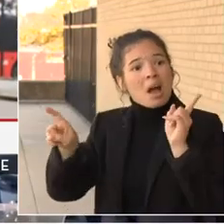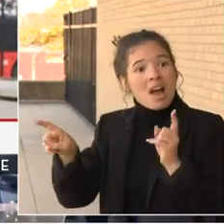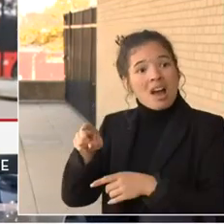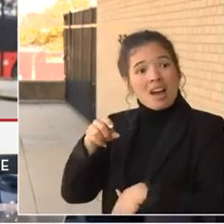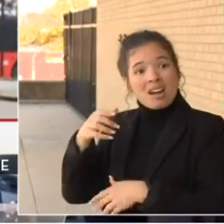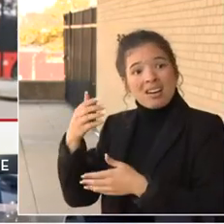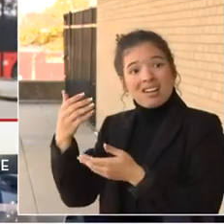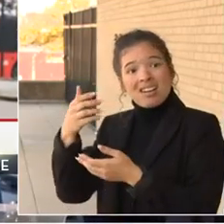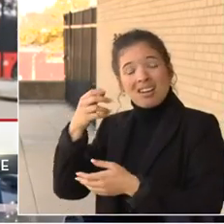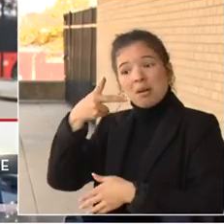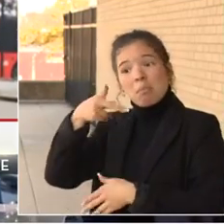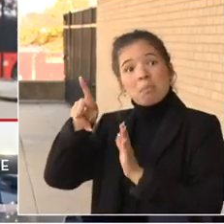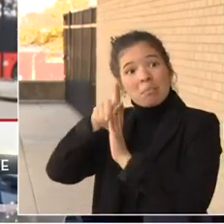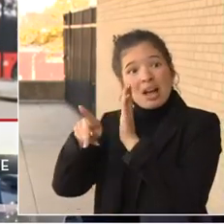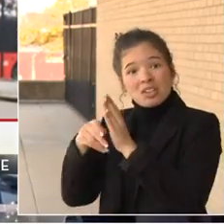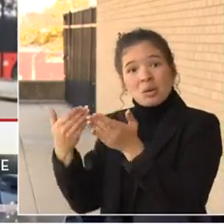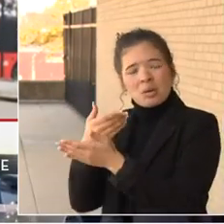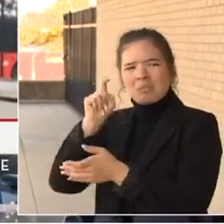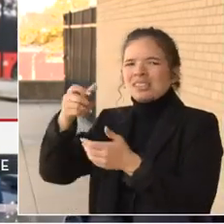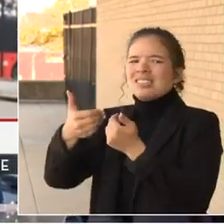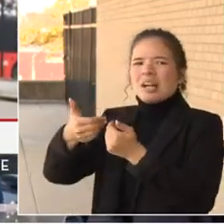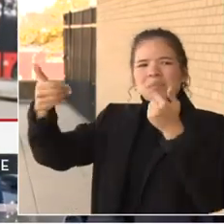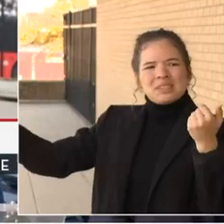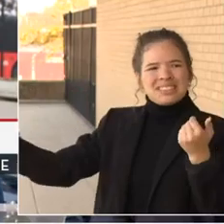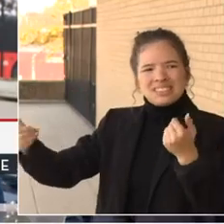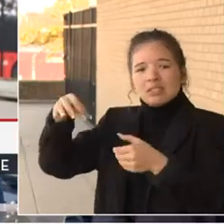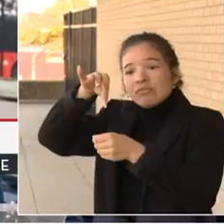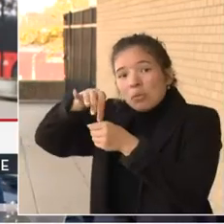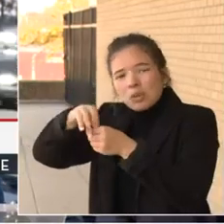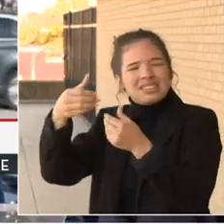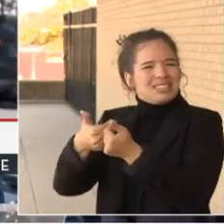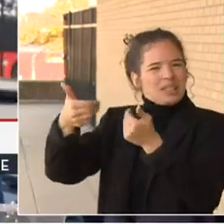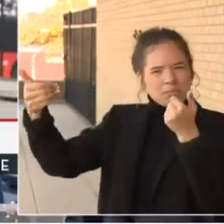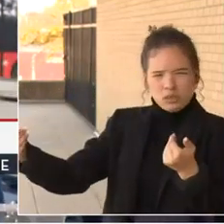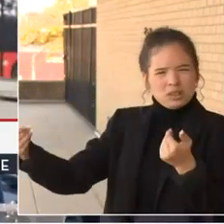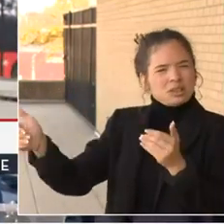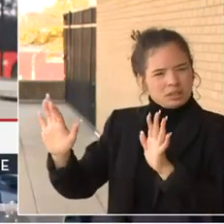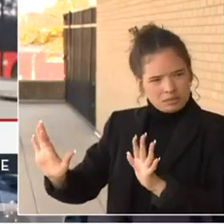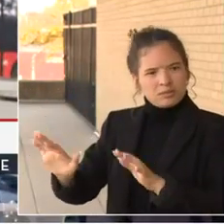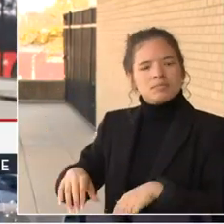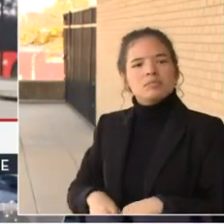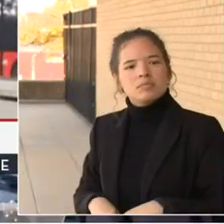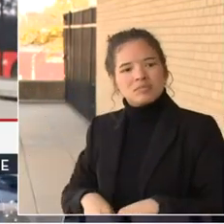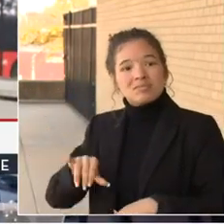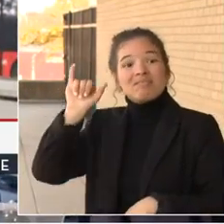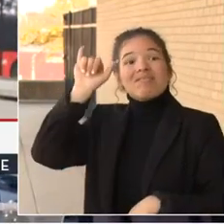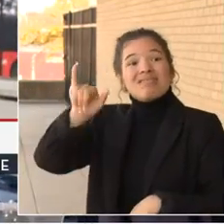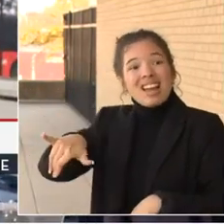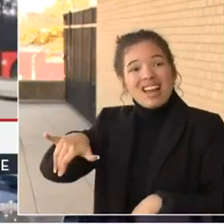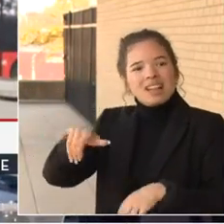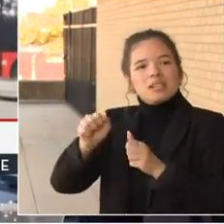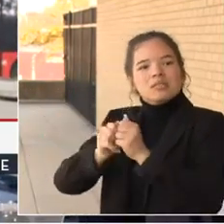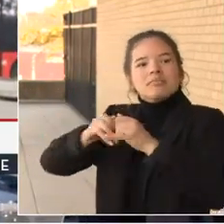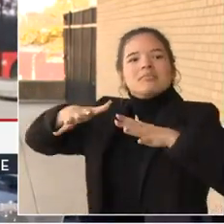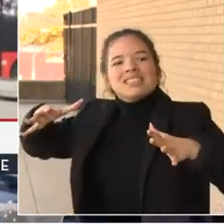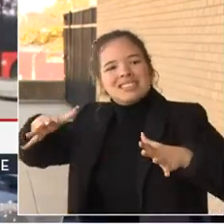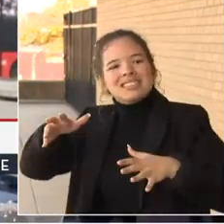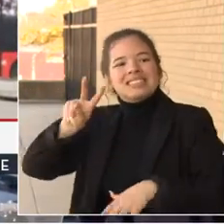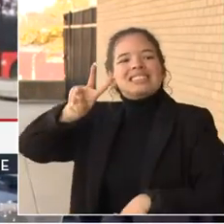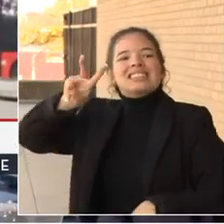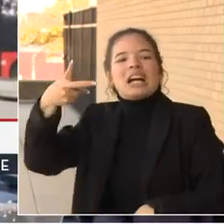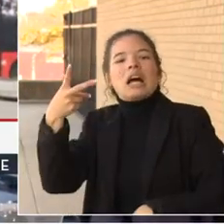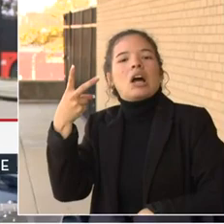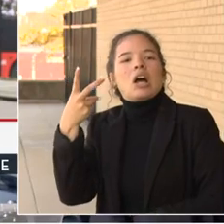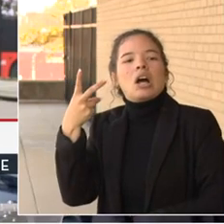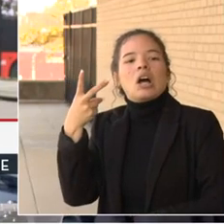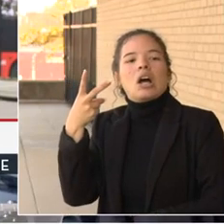with their own bill, with their own vote. And that includes the expansion of the Second Look Act, which the council moved